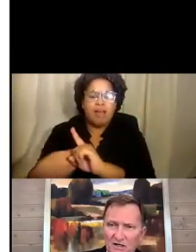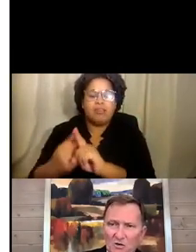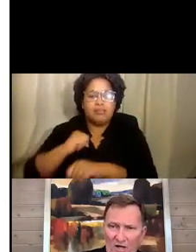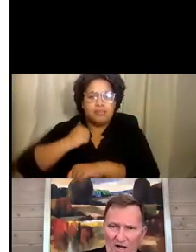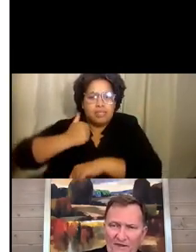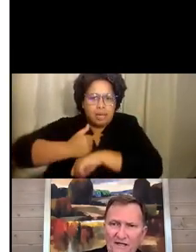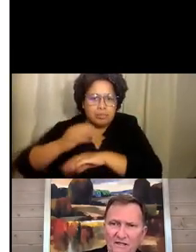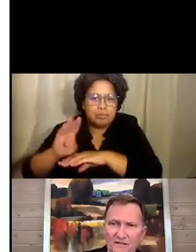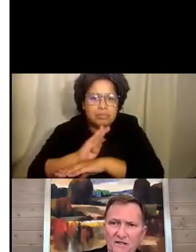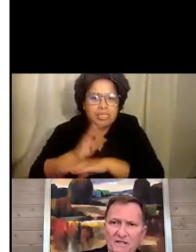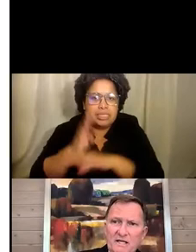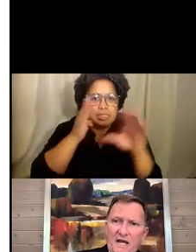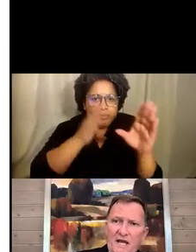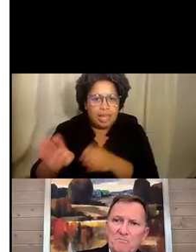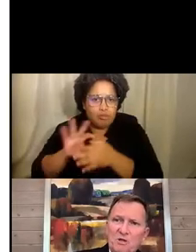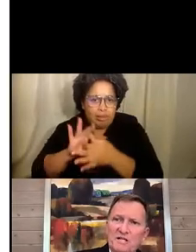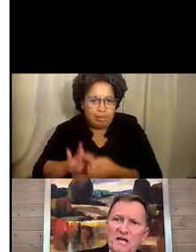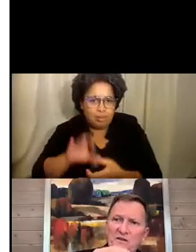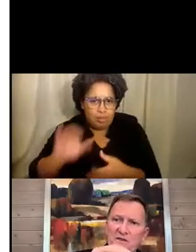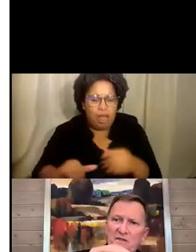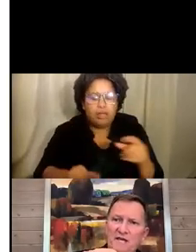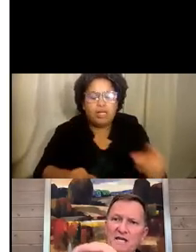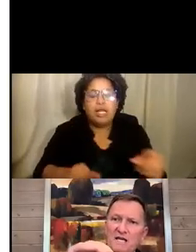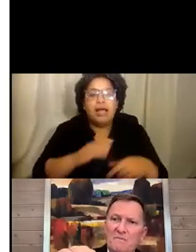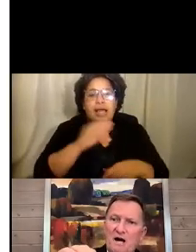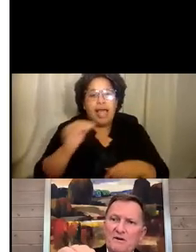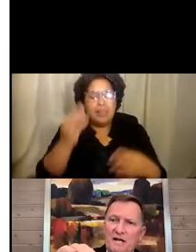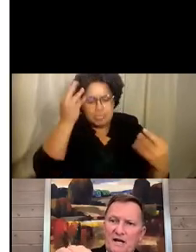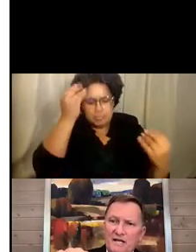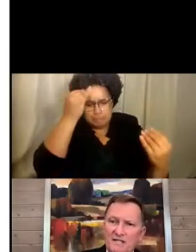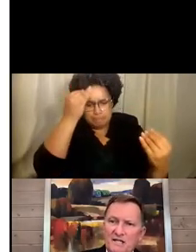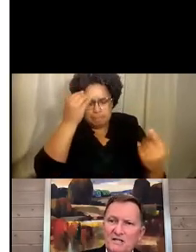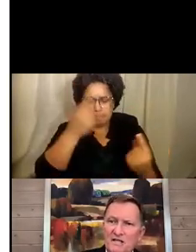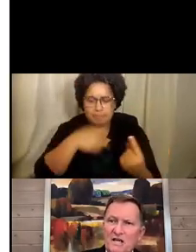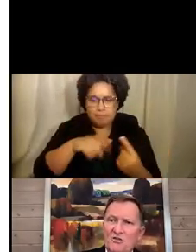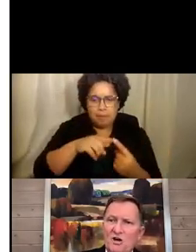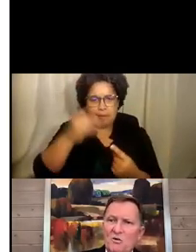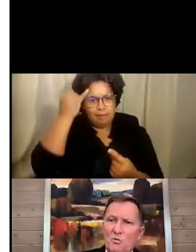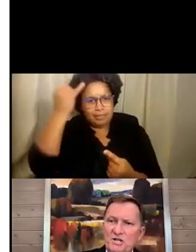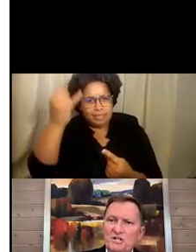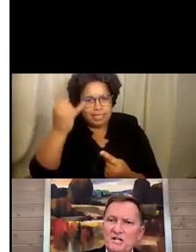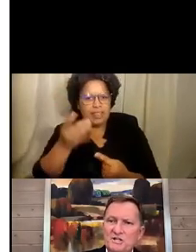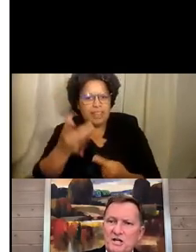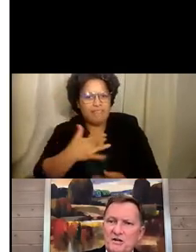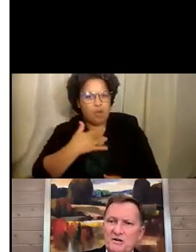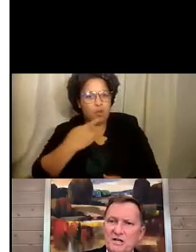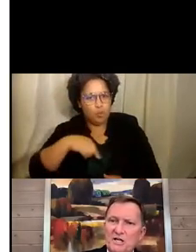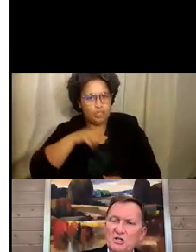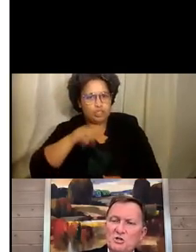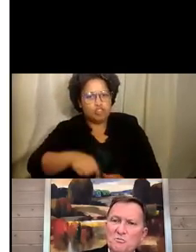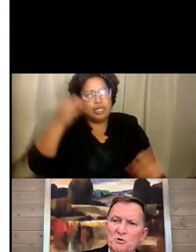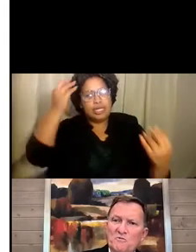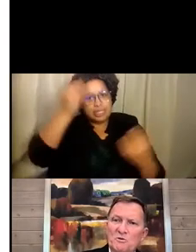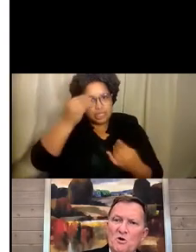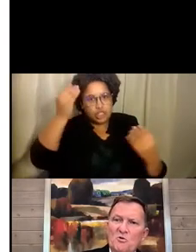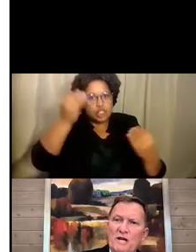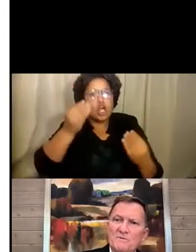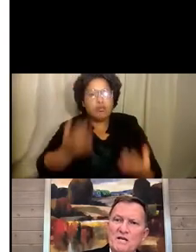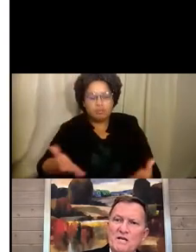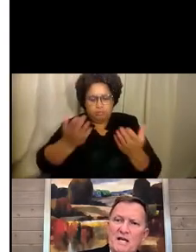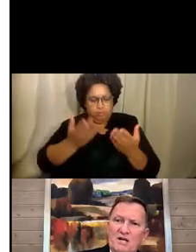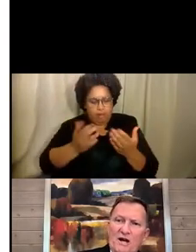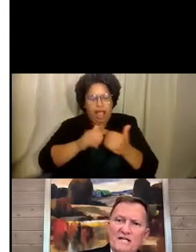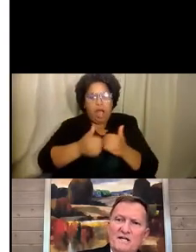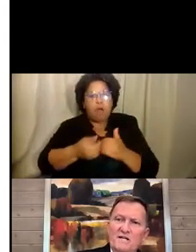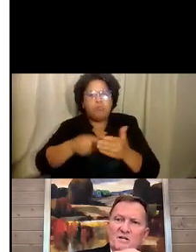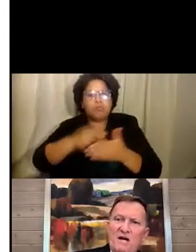around that and put together the thinking about an idea that they thought we should consider to improve programs